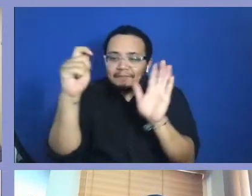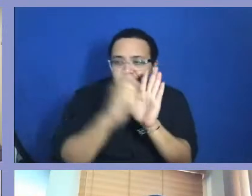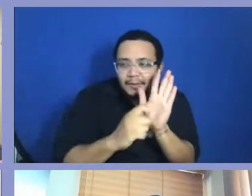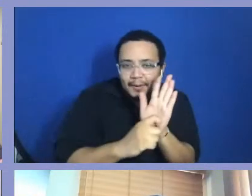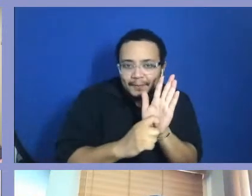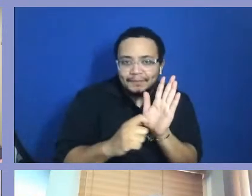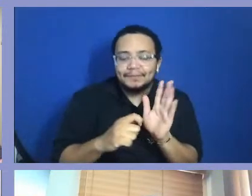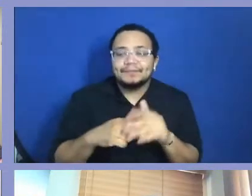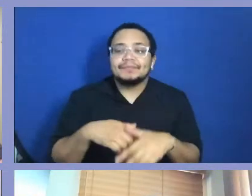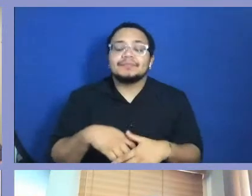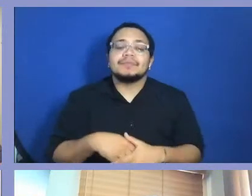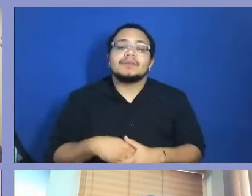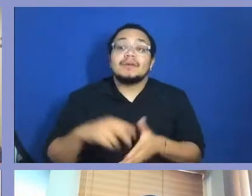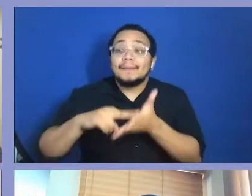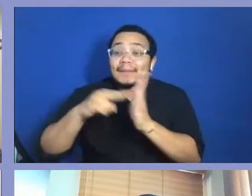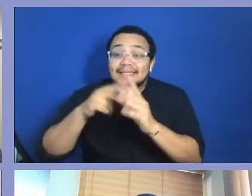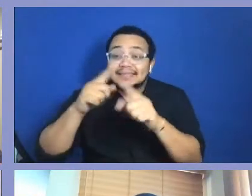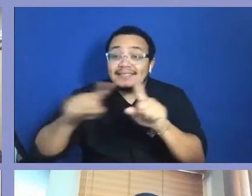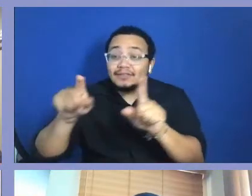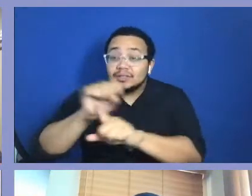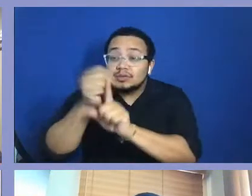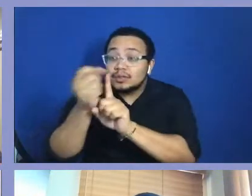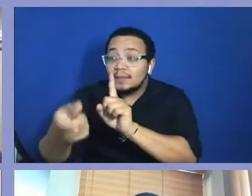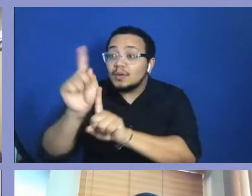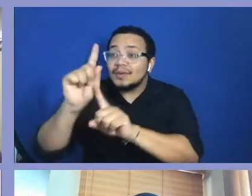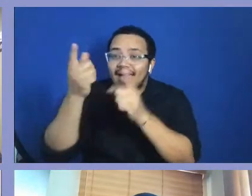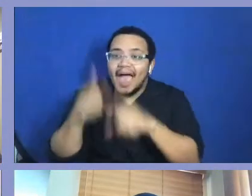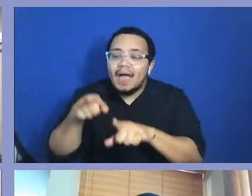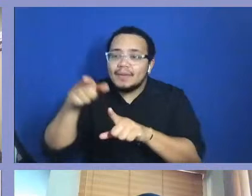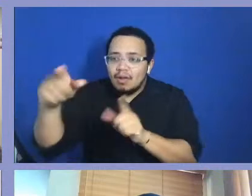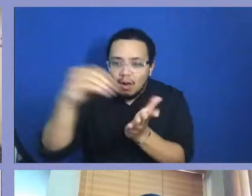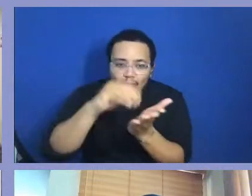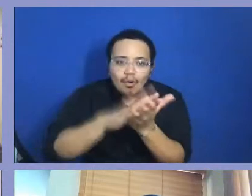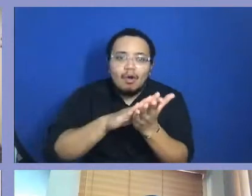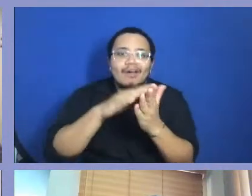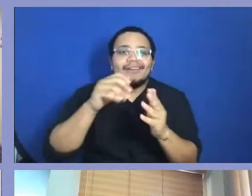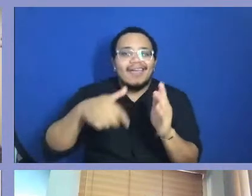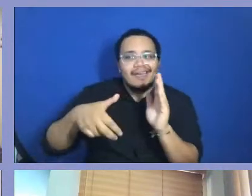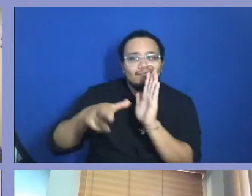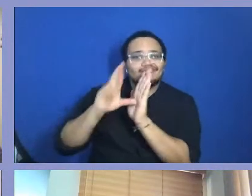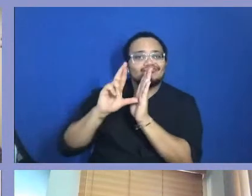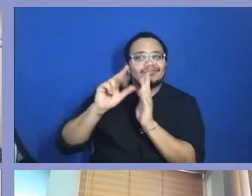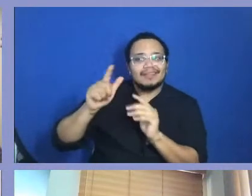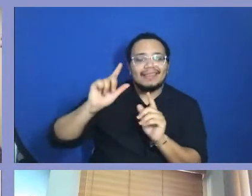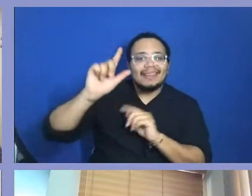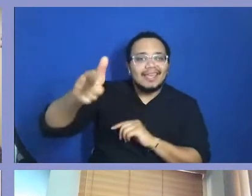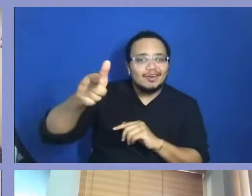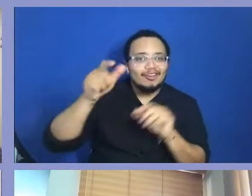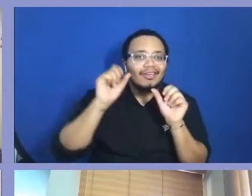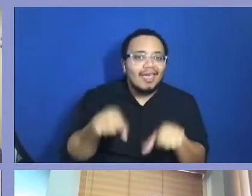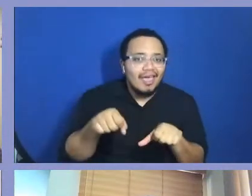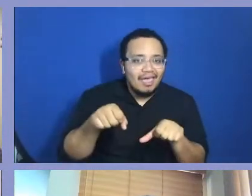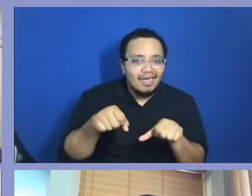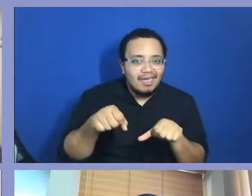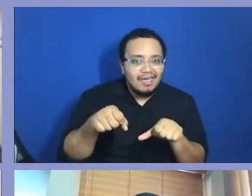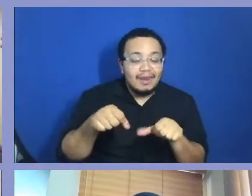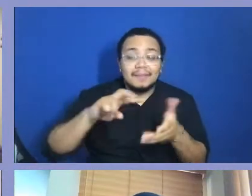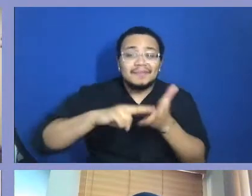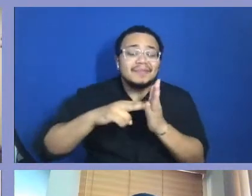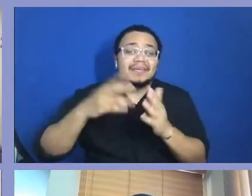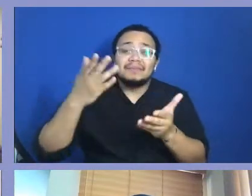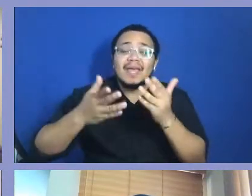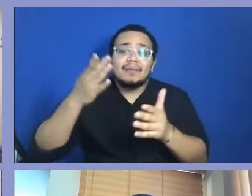you know, that you can look back at and to know that some of those moments you probably can't get back, but just what you have in what you captured.